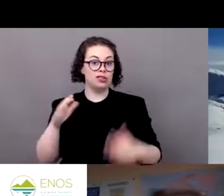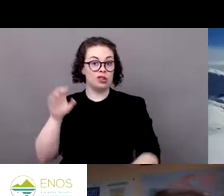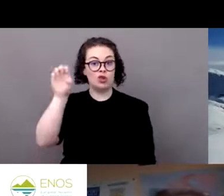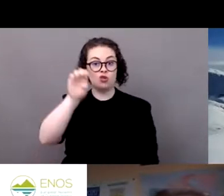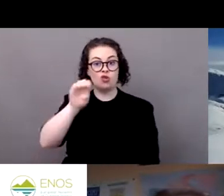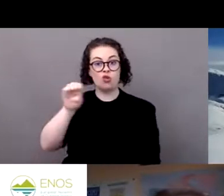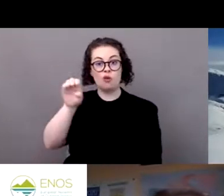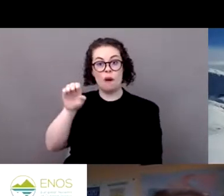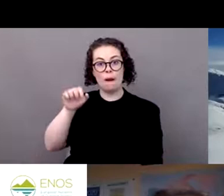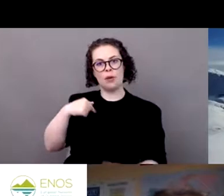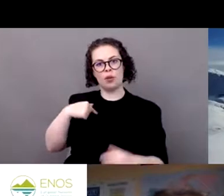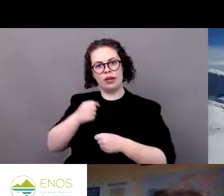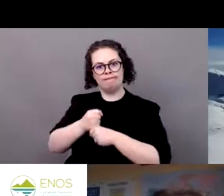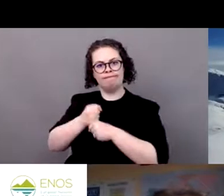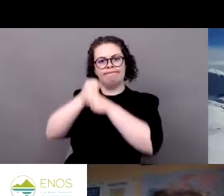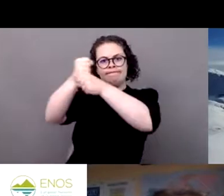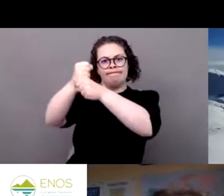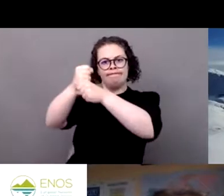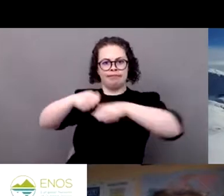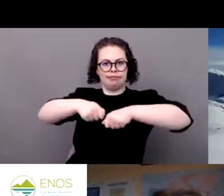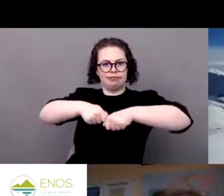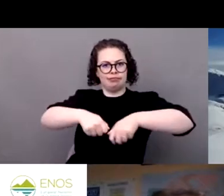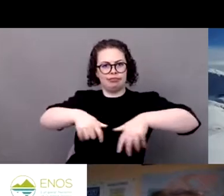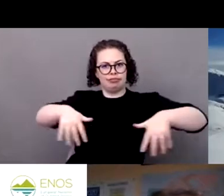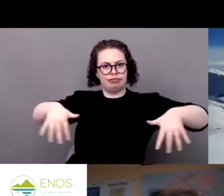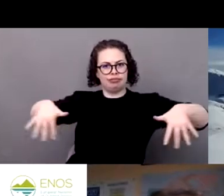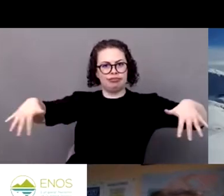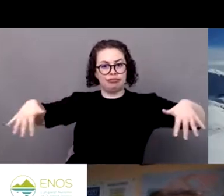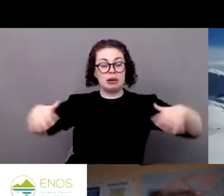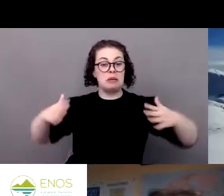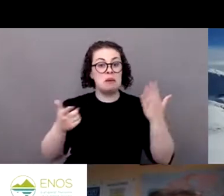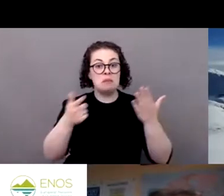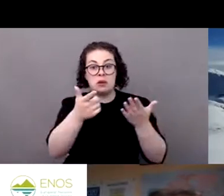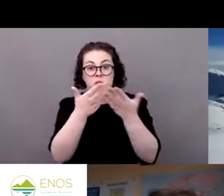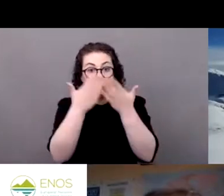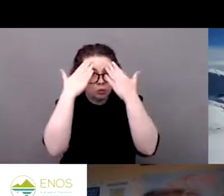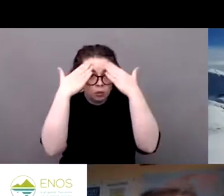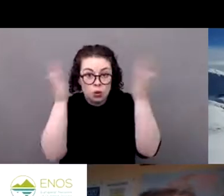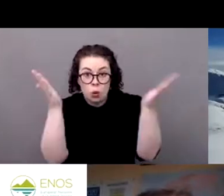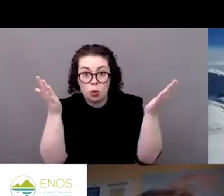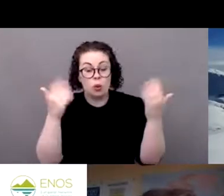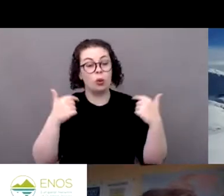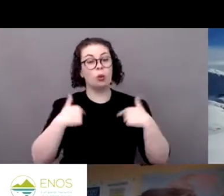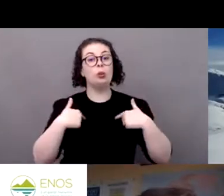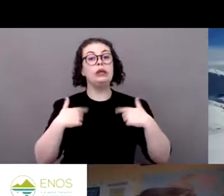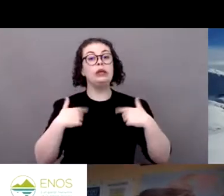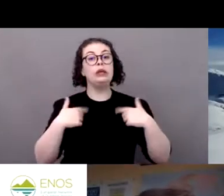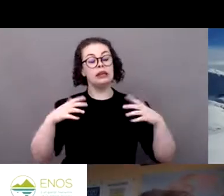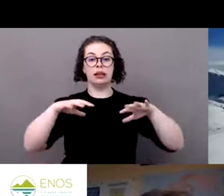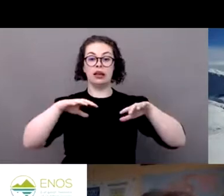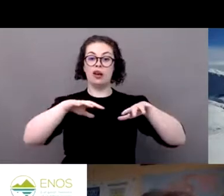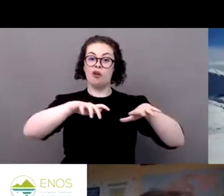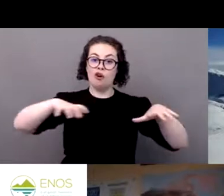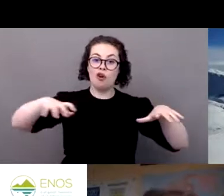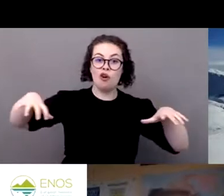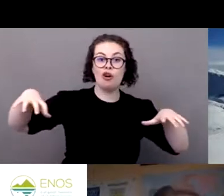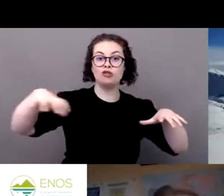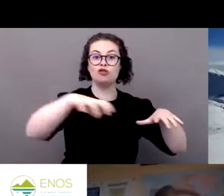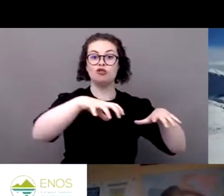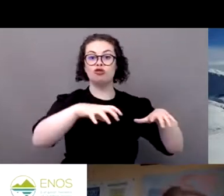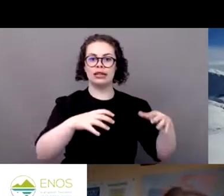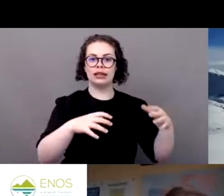For you that don't know the network, it involves national and regional sports development agencies,